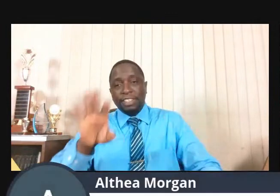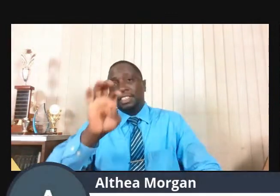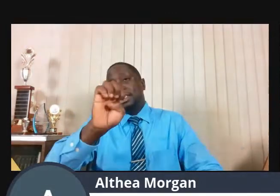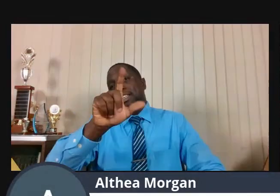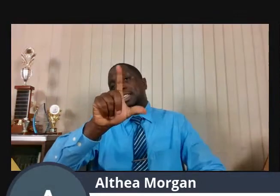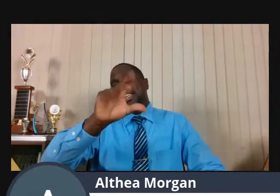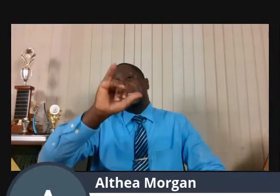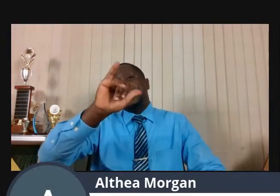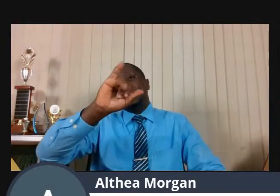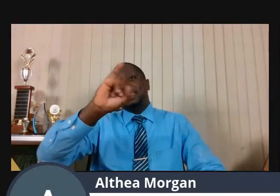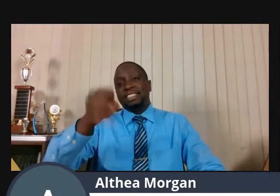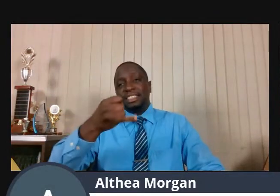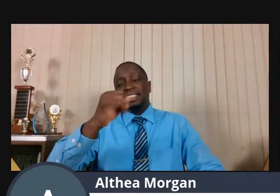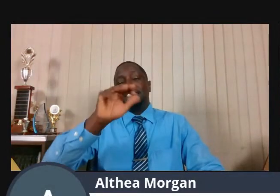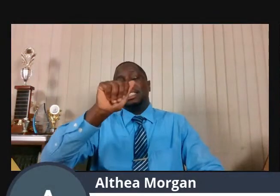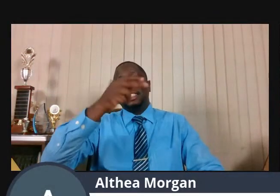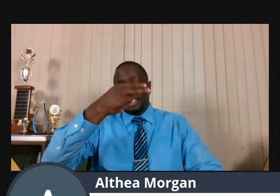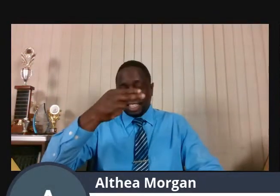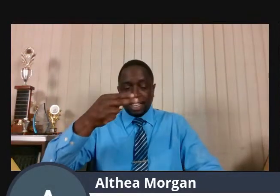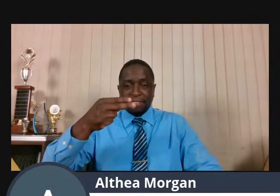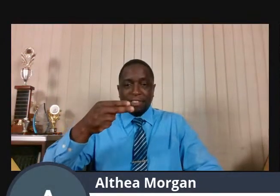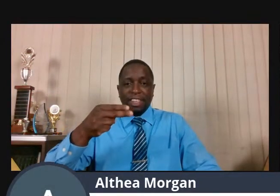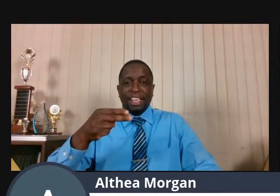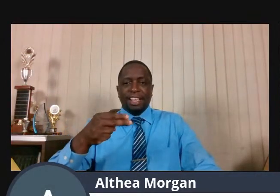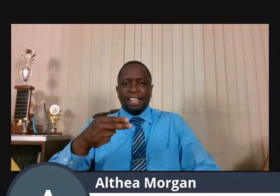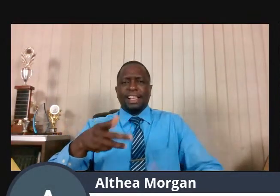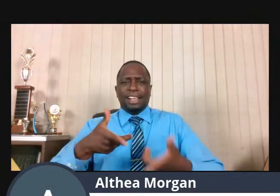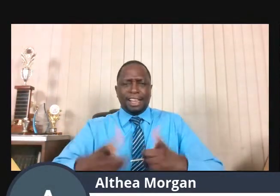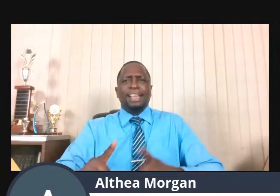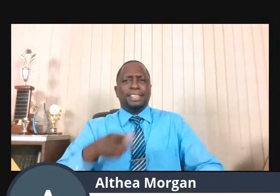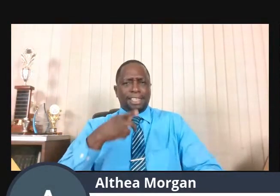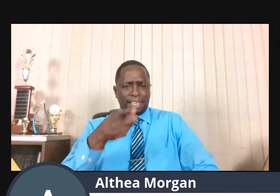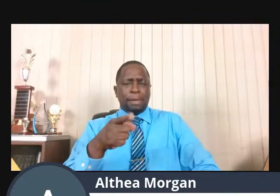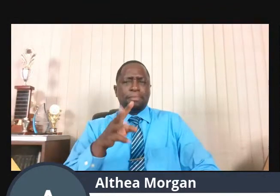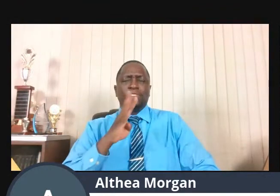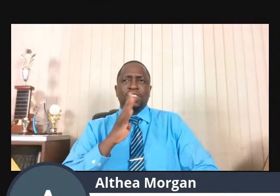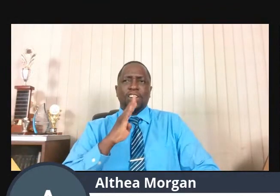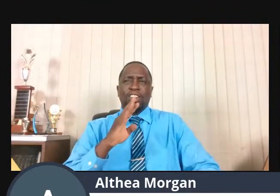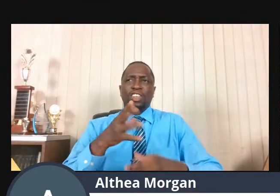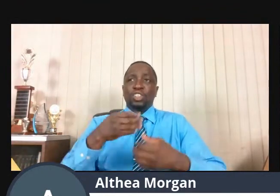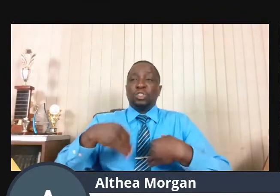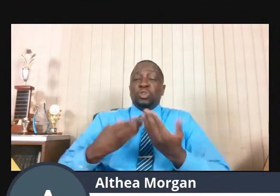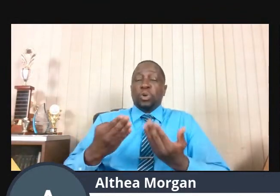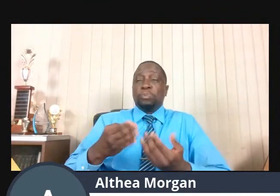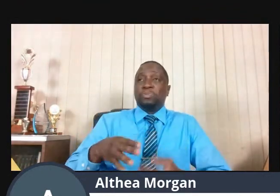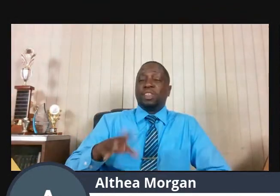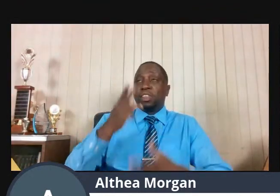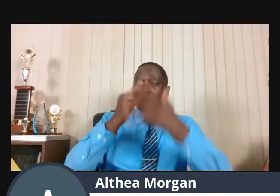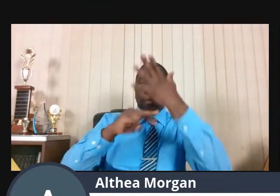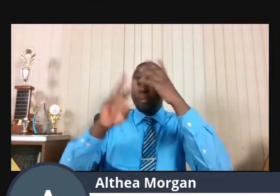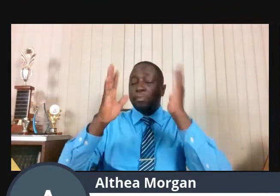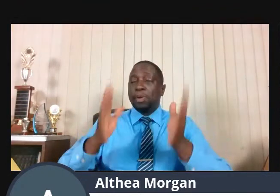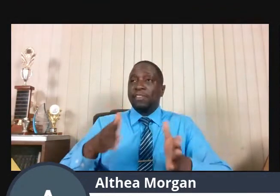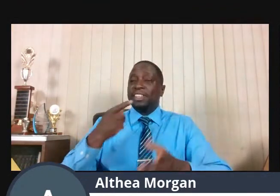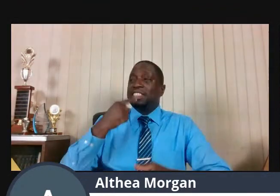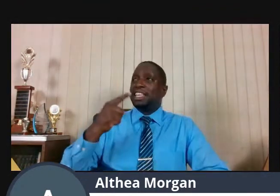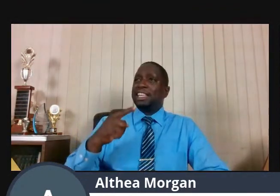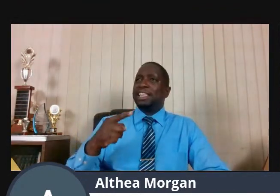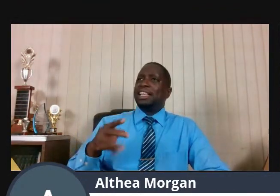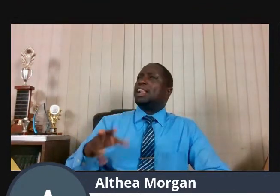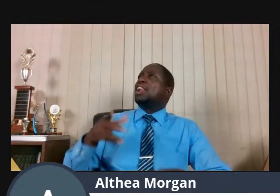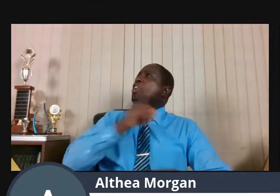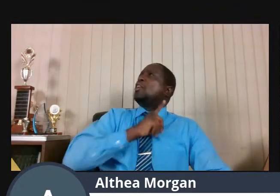he said, Lord, take away my life, for I am not better than my fathers. Verse 10,